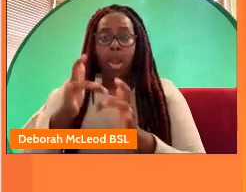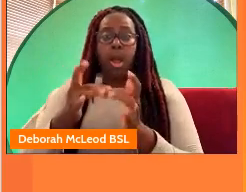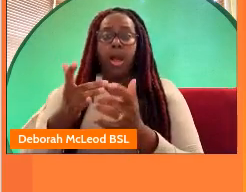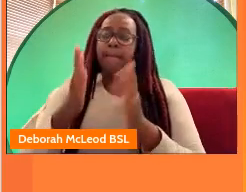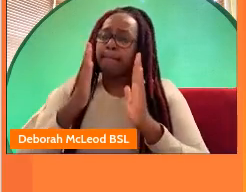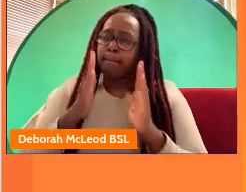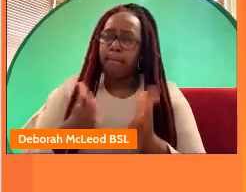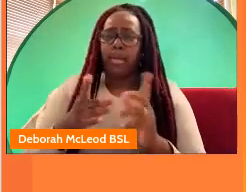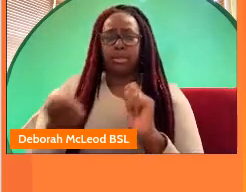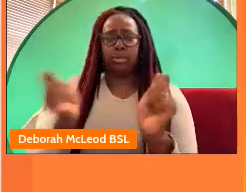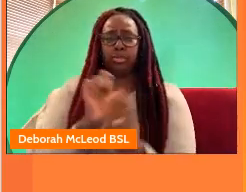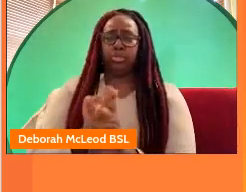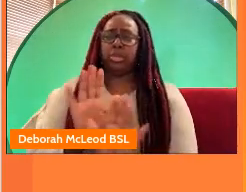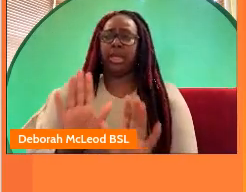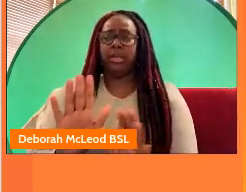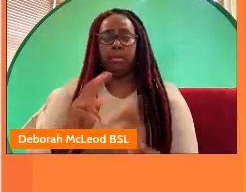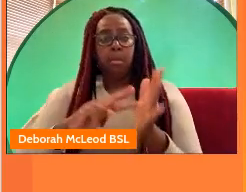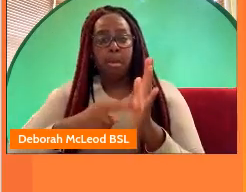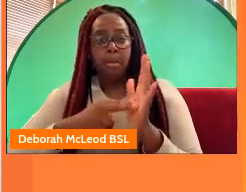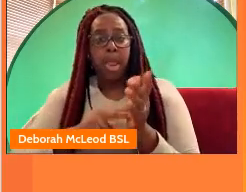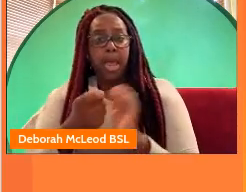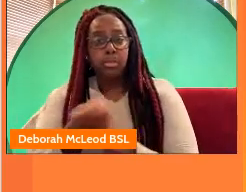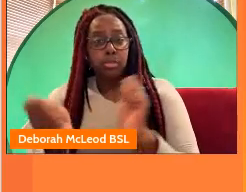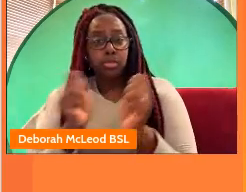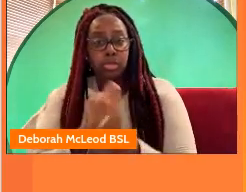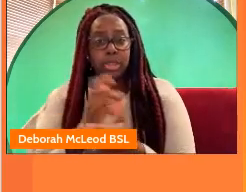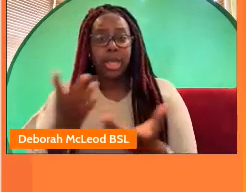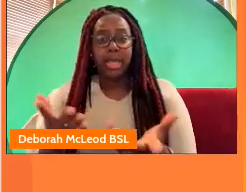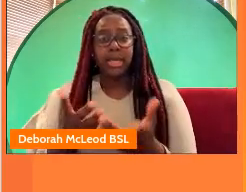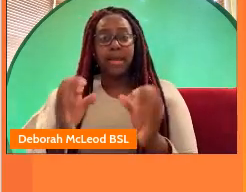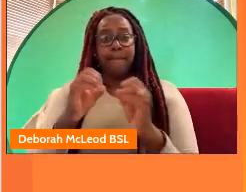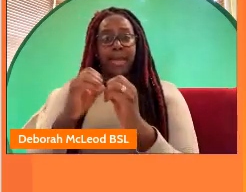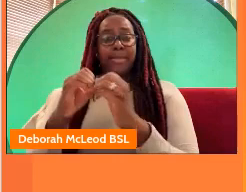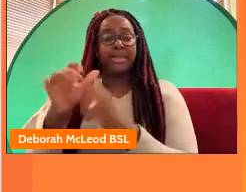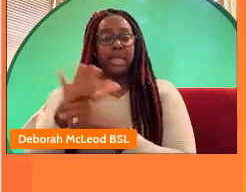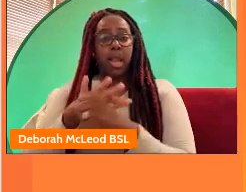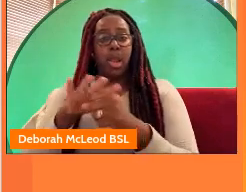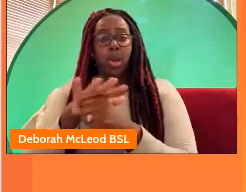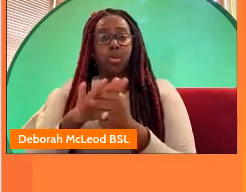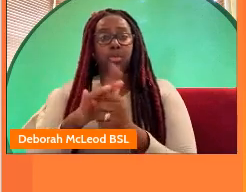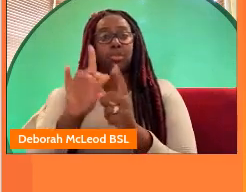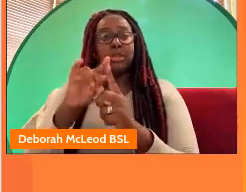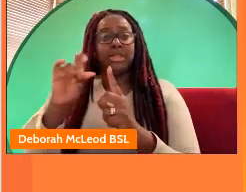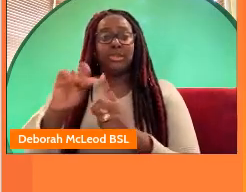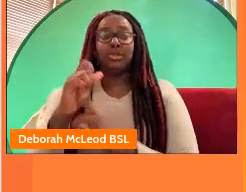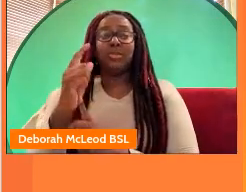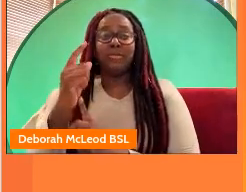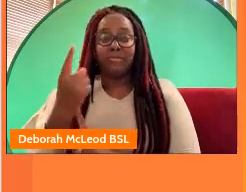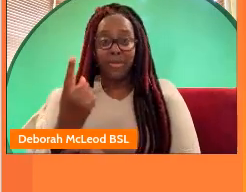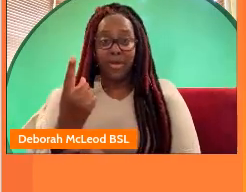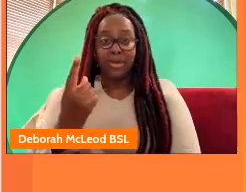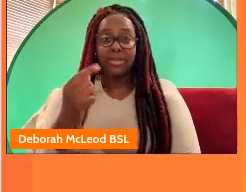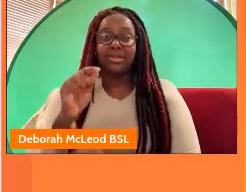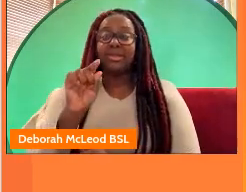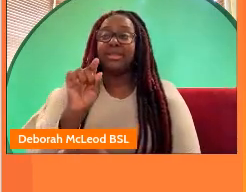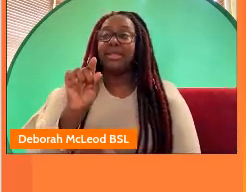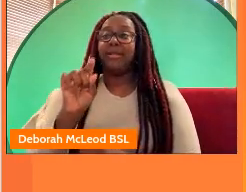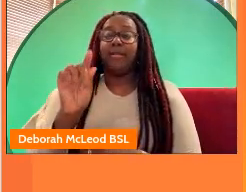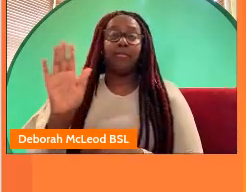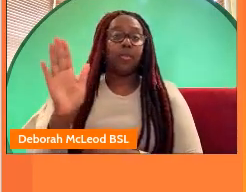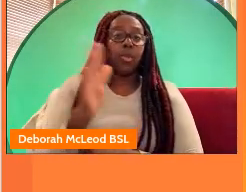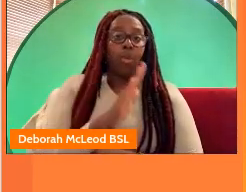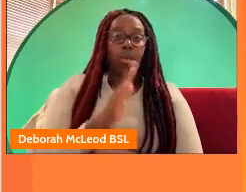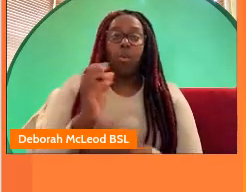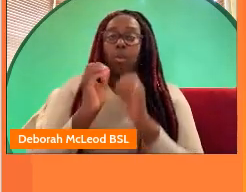we believe our plans will transform bbc local into a truly digital first multimedia operation that will harness all of our